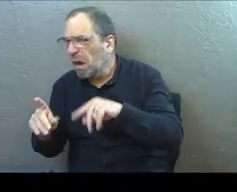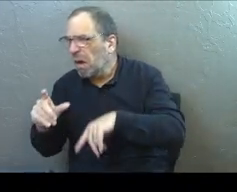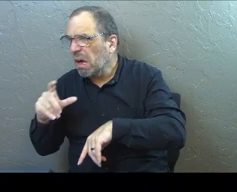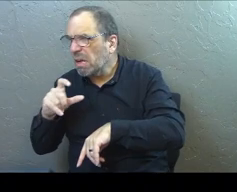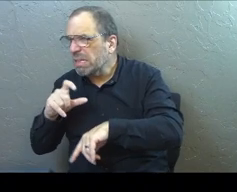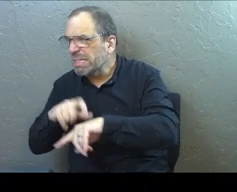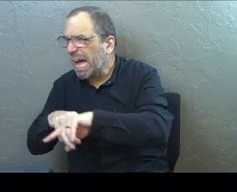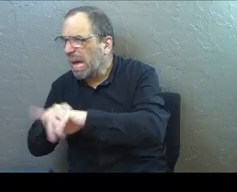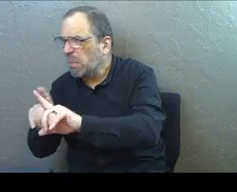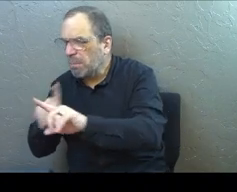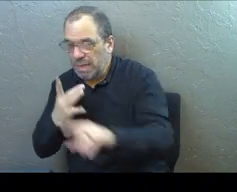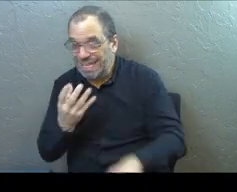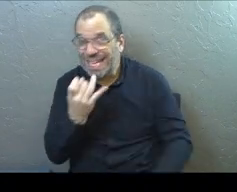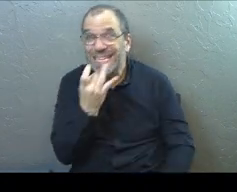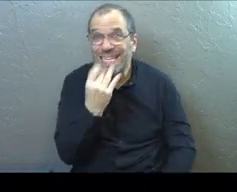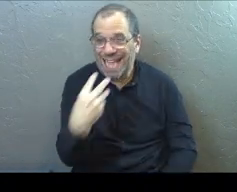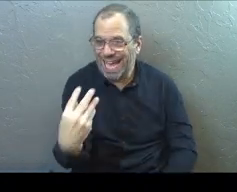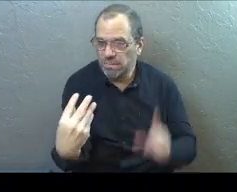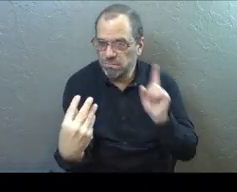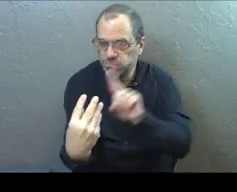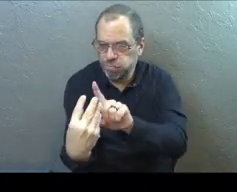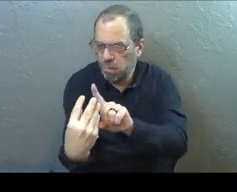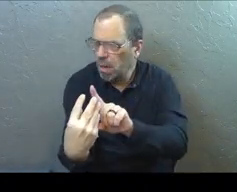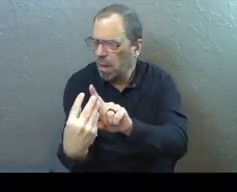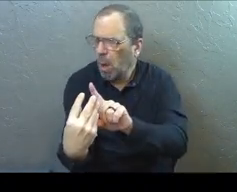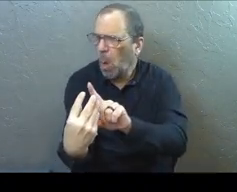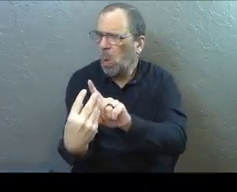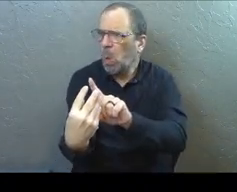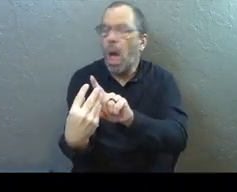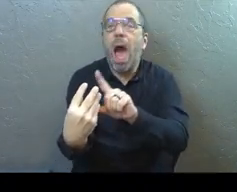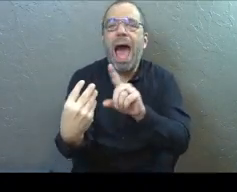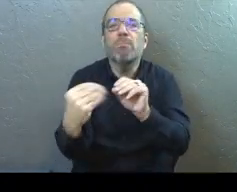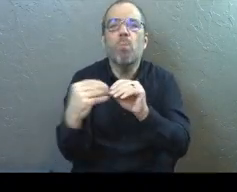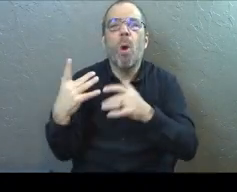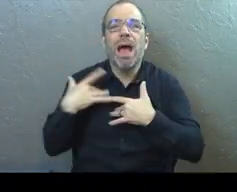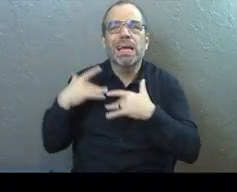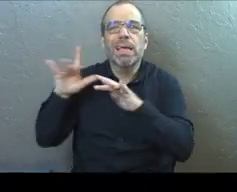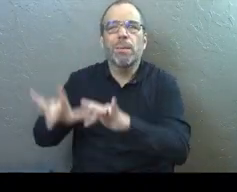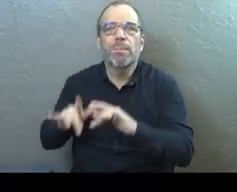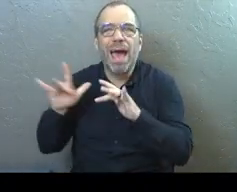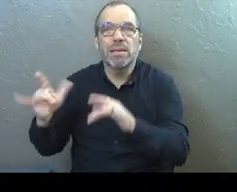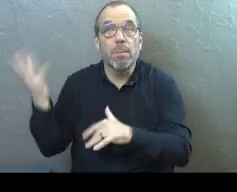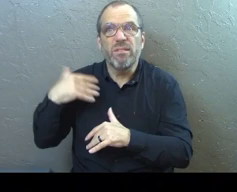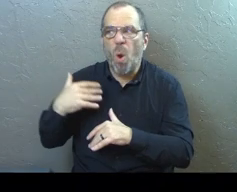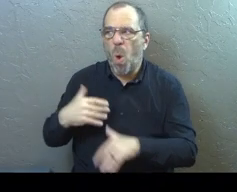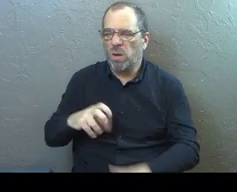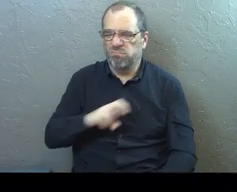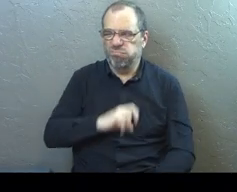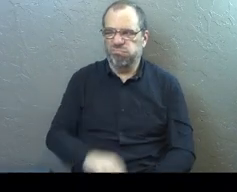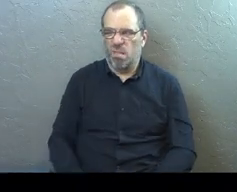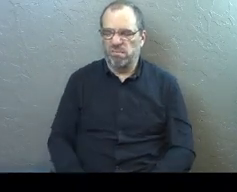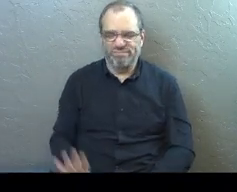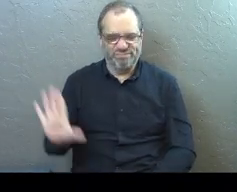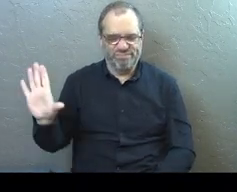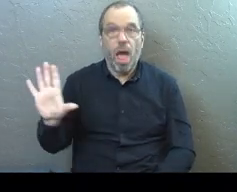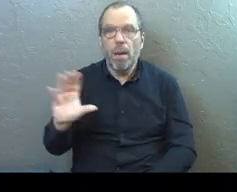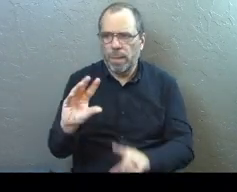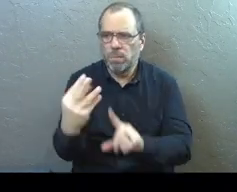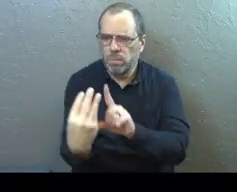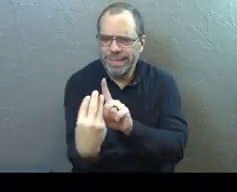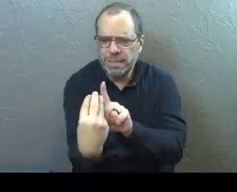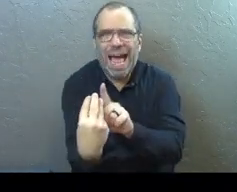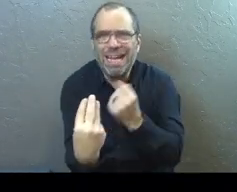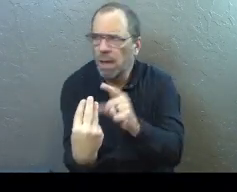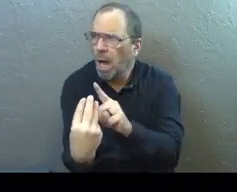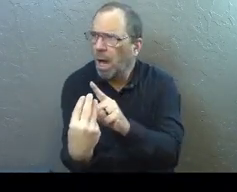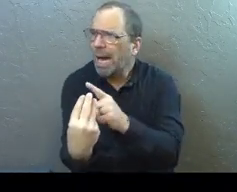spend time with them. But now in the light of Jesus, I've got this compassion that I didn't have before. I thought my situation was just, you